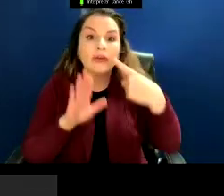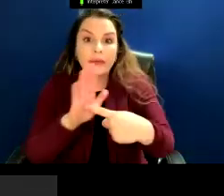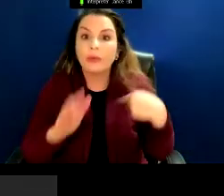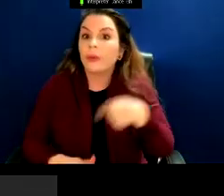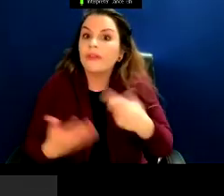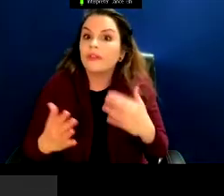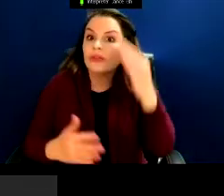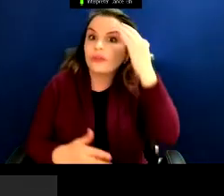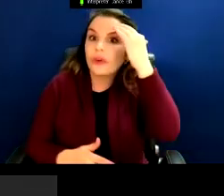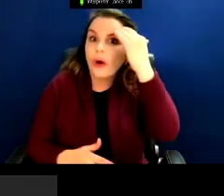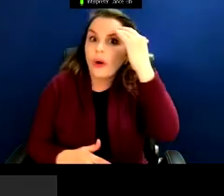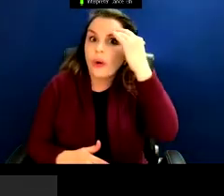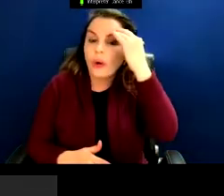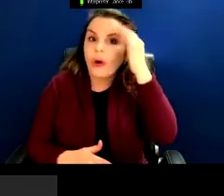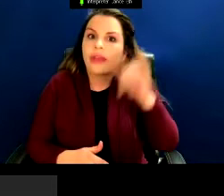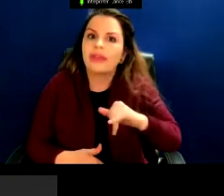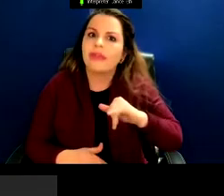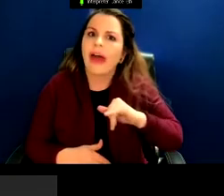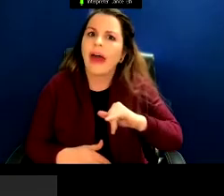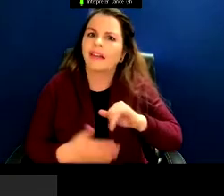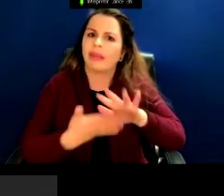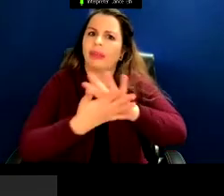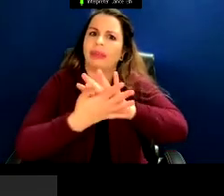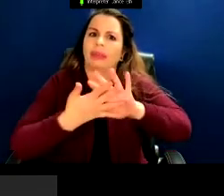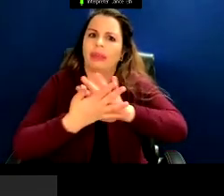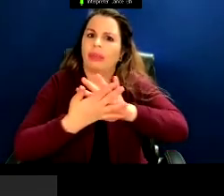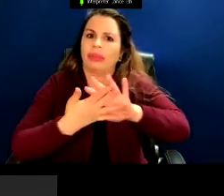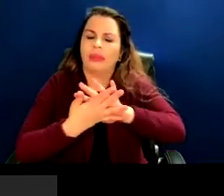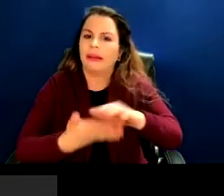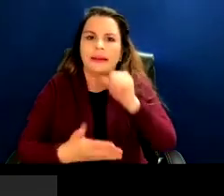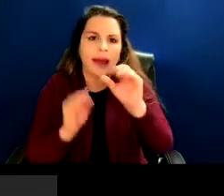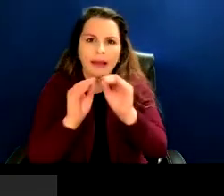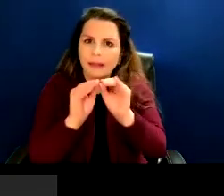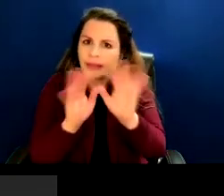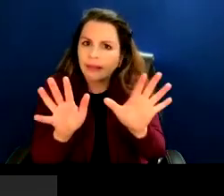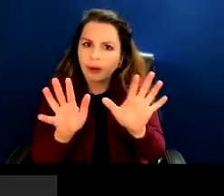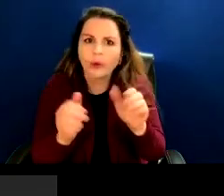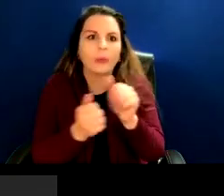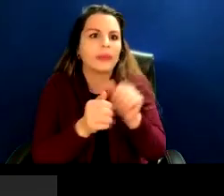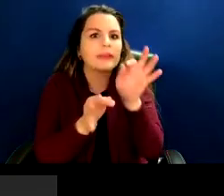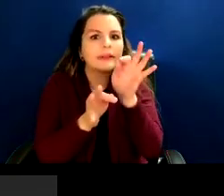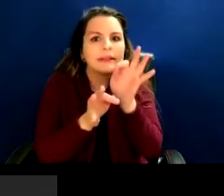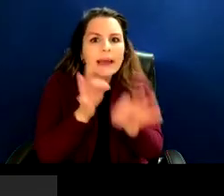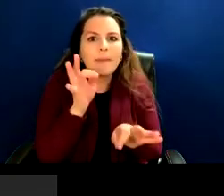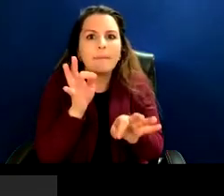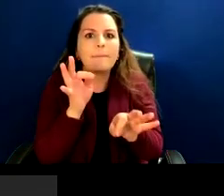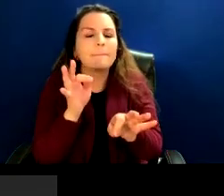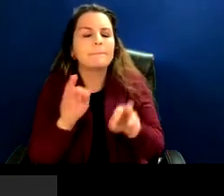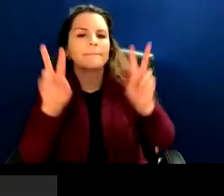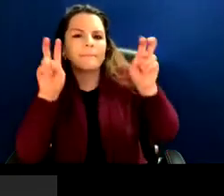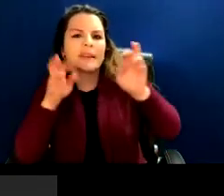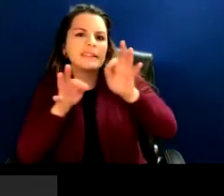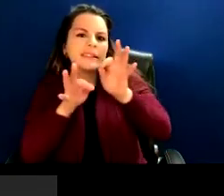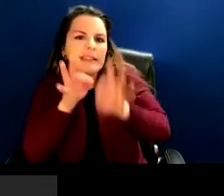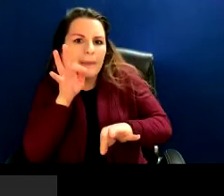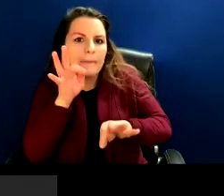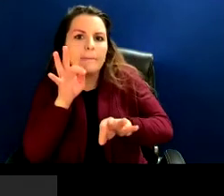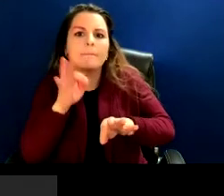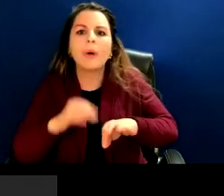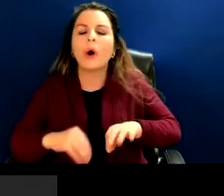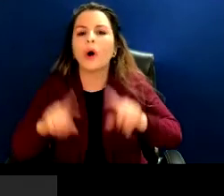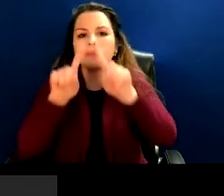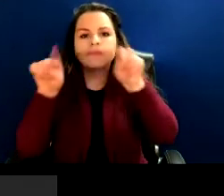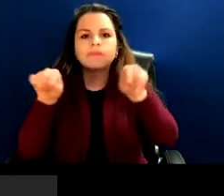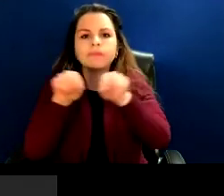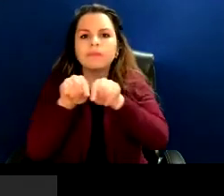you know, opaque interface that with just the simplicity or the alleged simplicity of a search